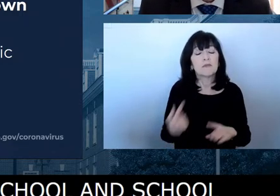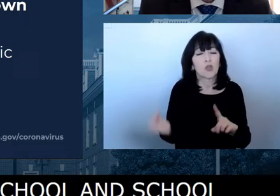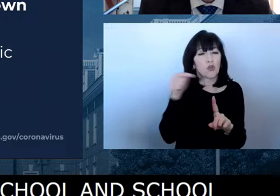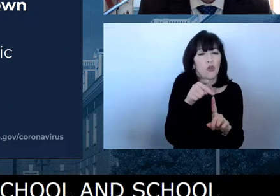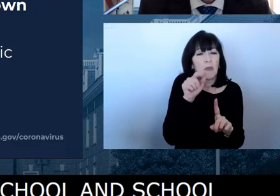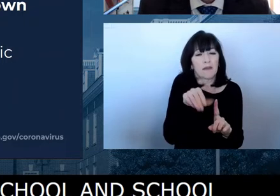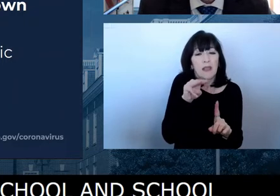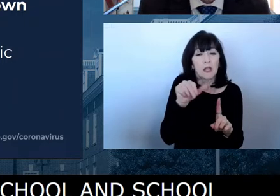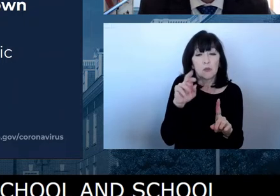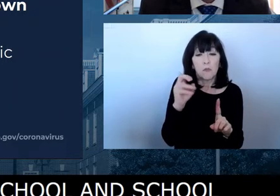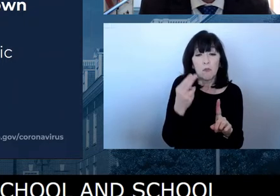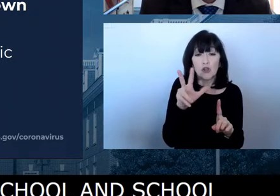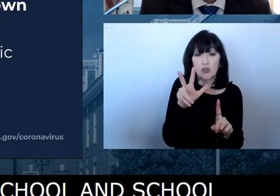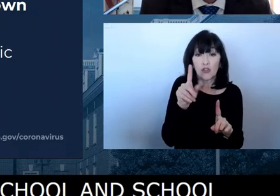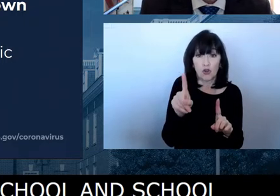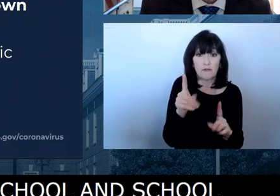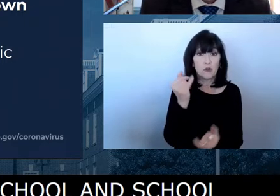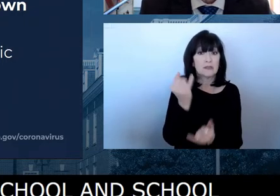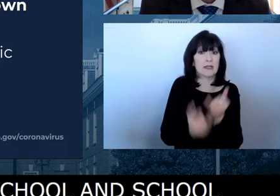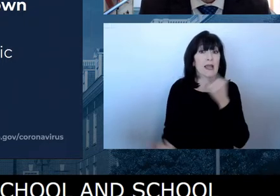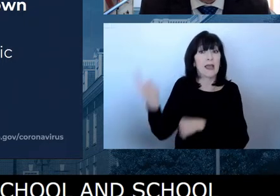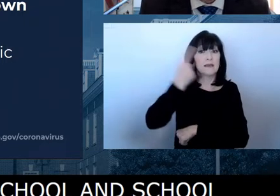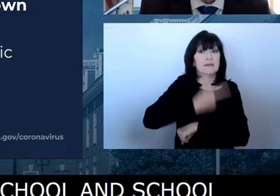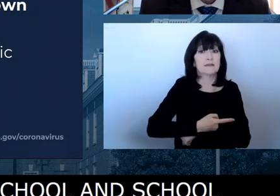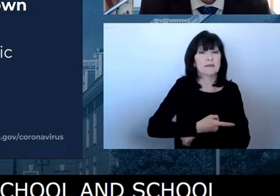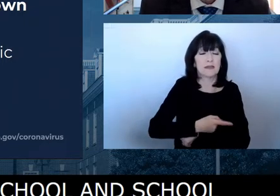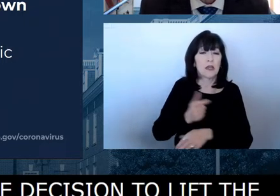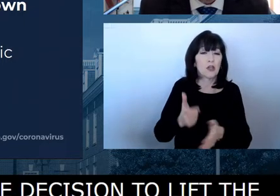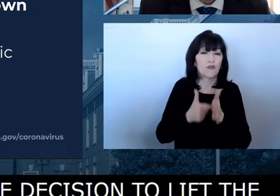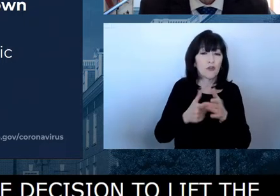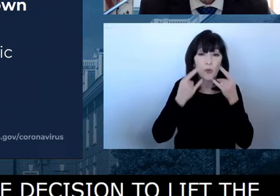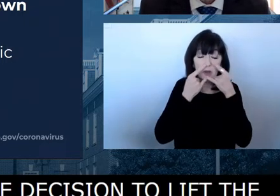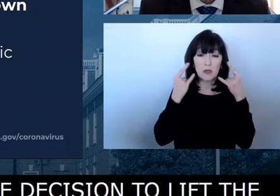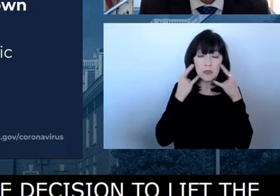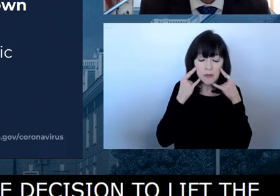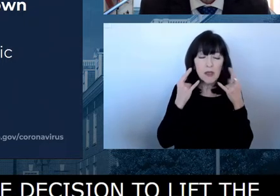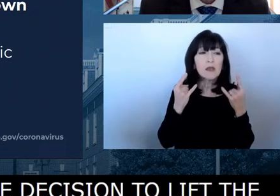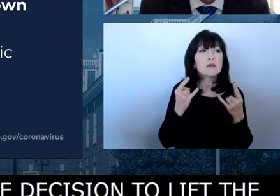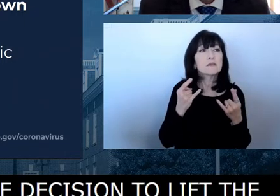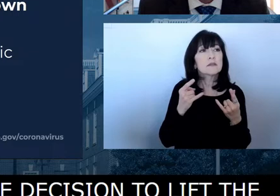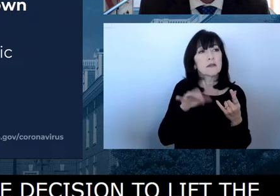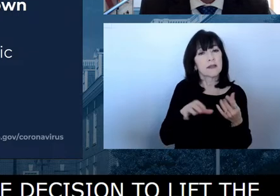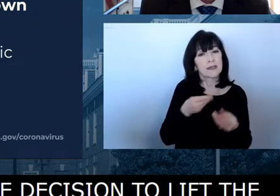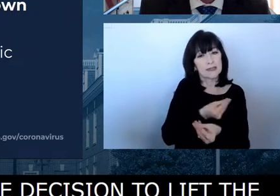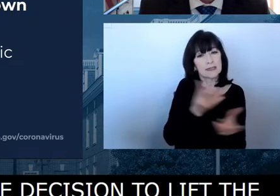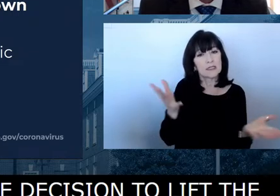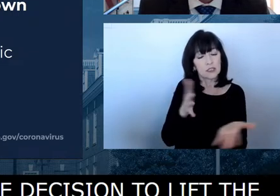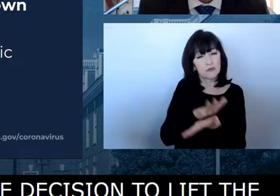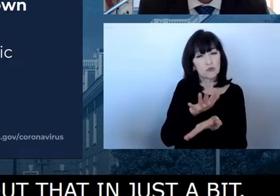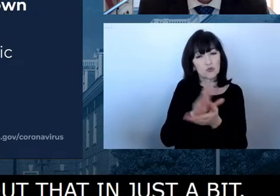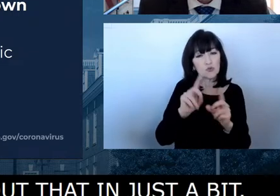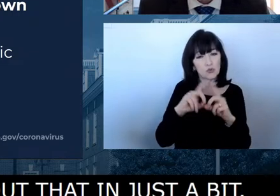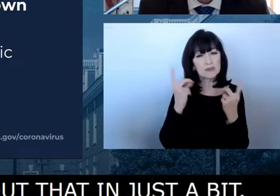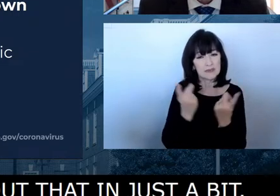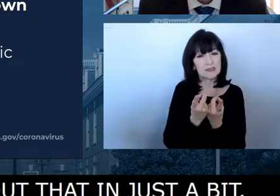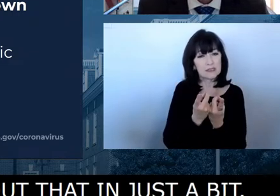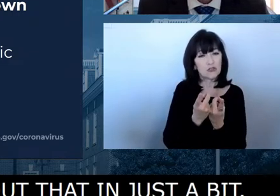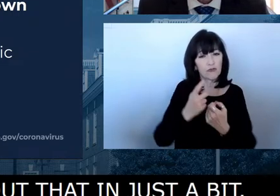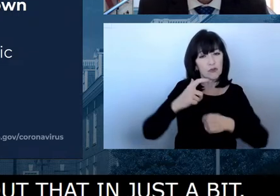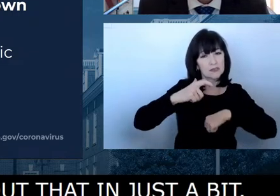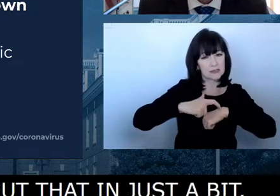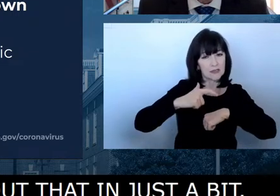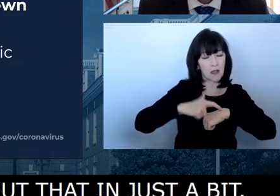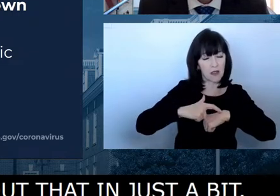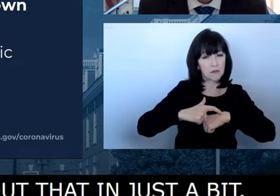um, it also gives school districts time to make their own decisions around what they want to do